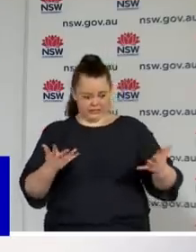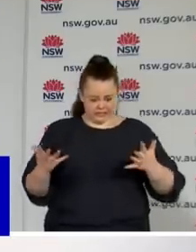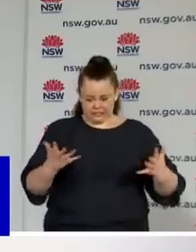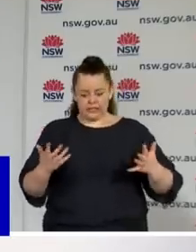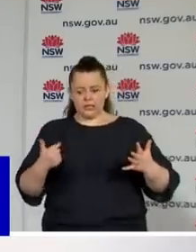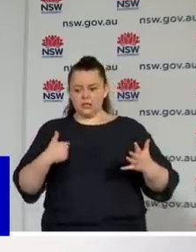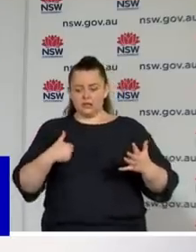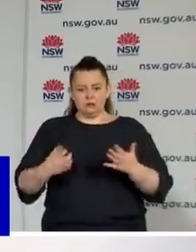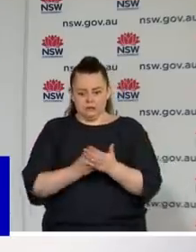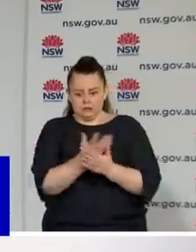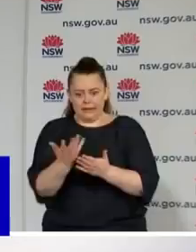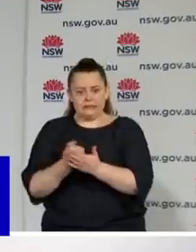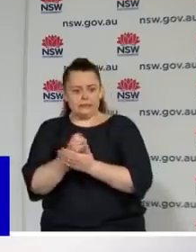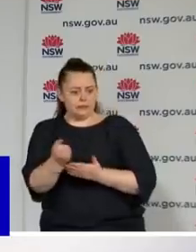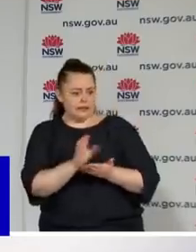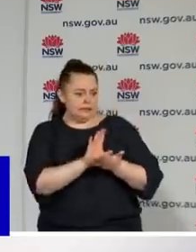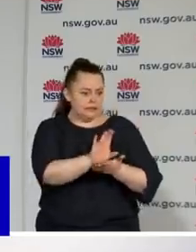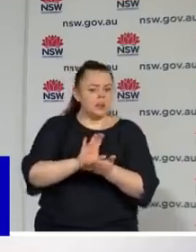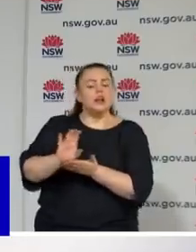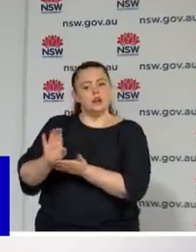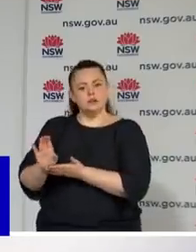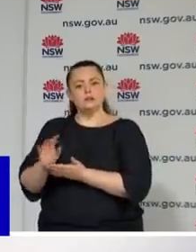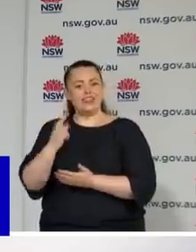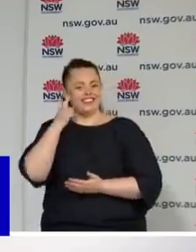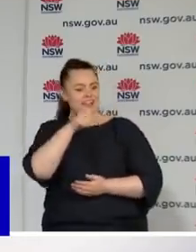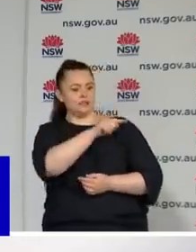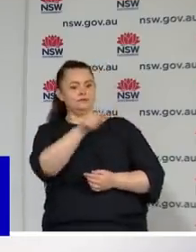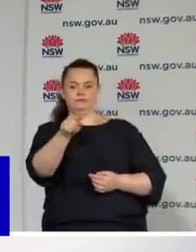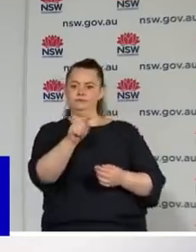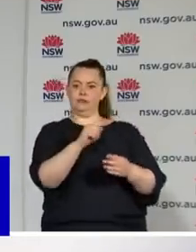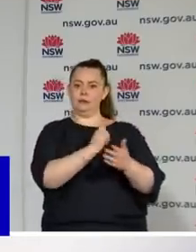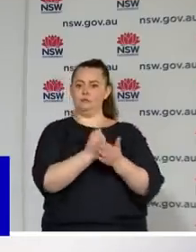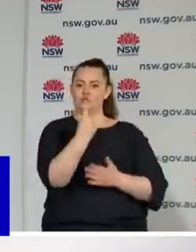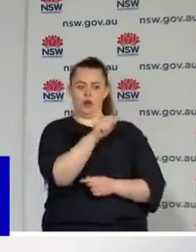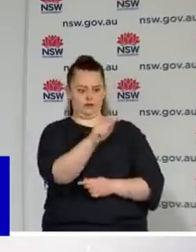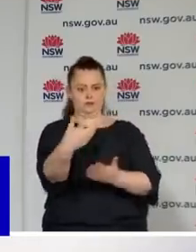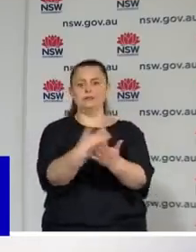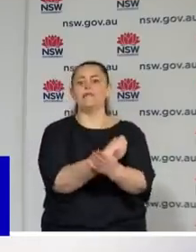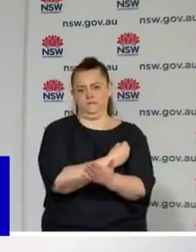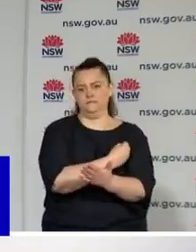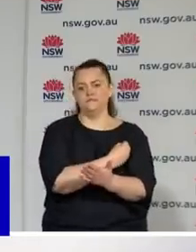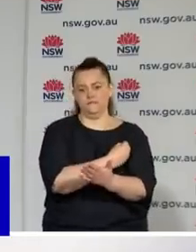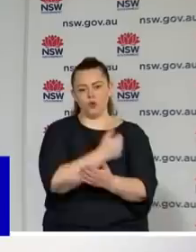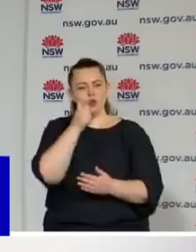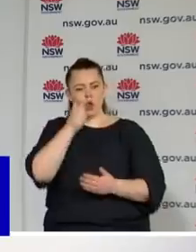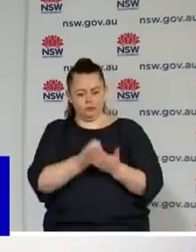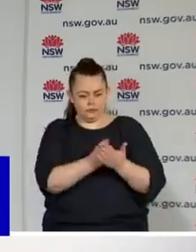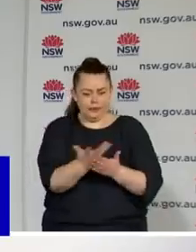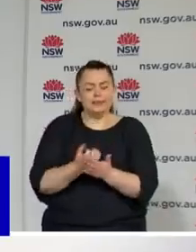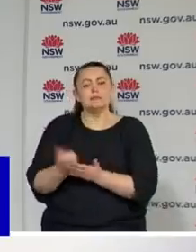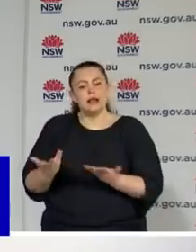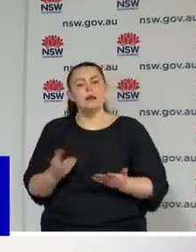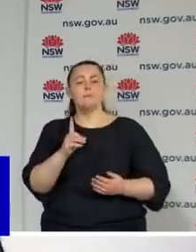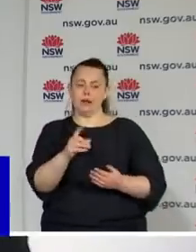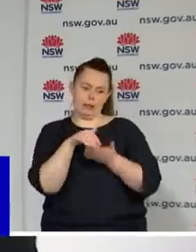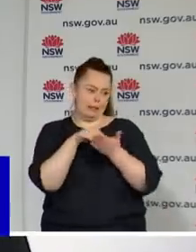had our number one priority to keep people safe. But providing this financial support will give businesses sustained cash flow to help them as